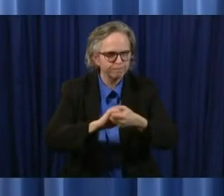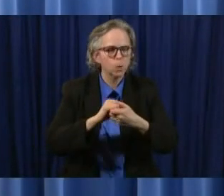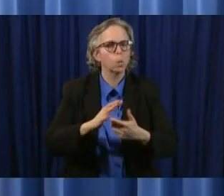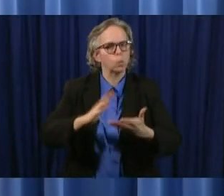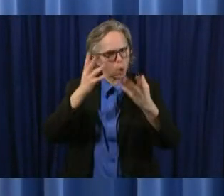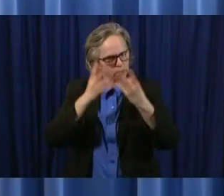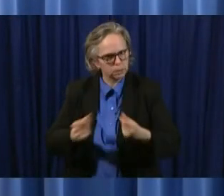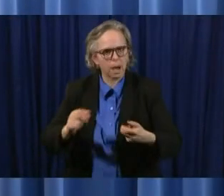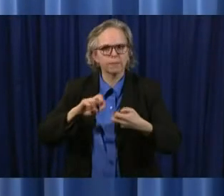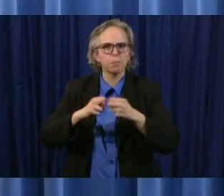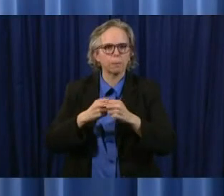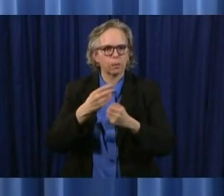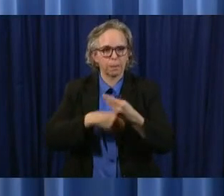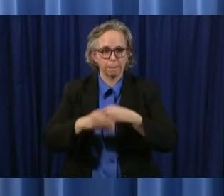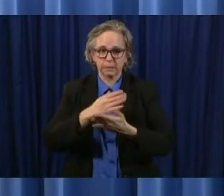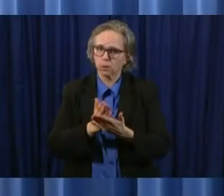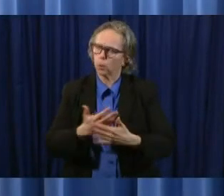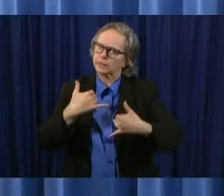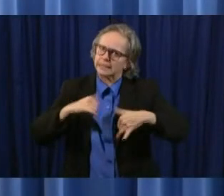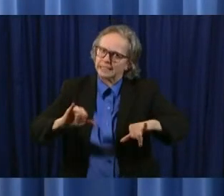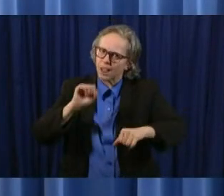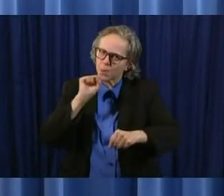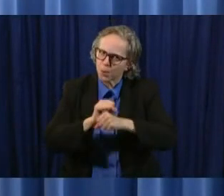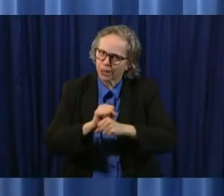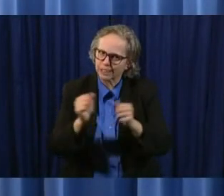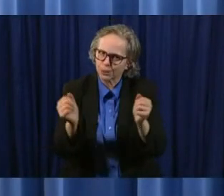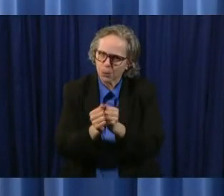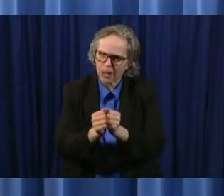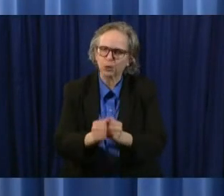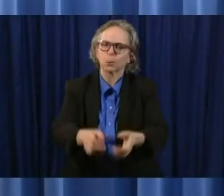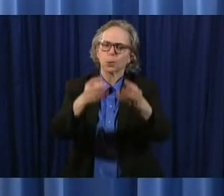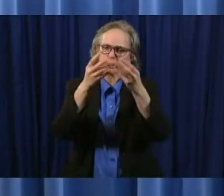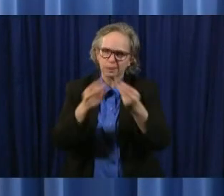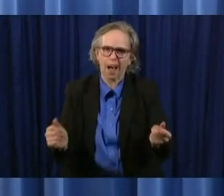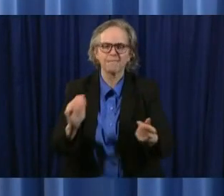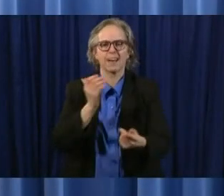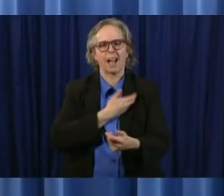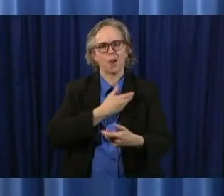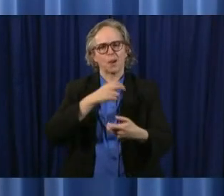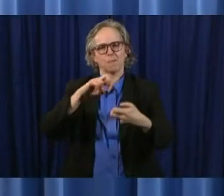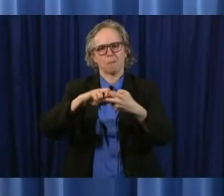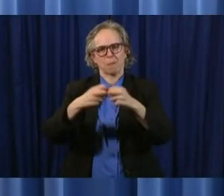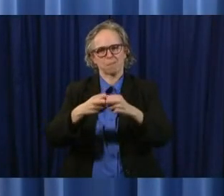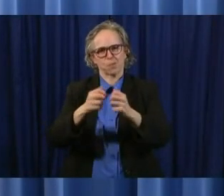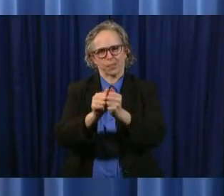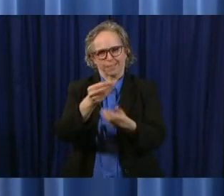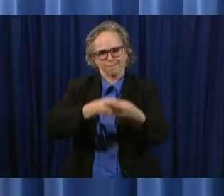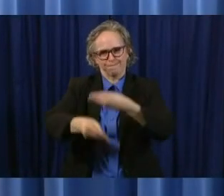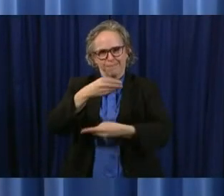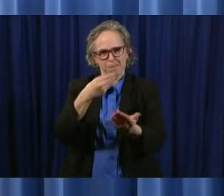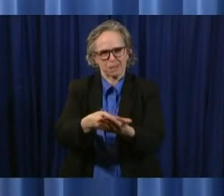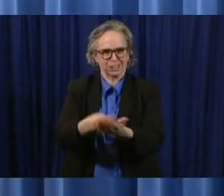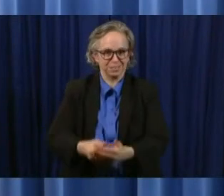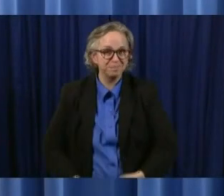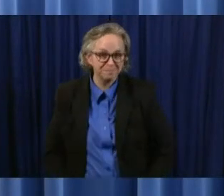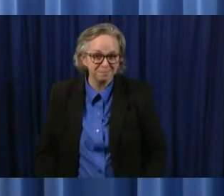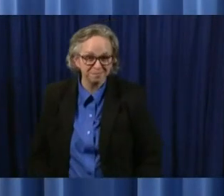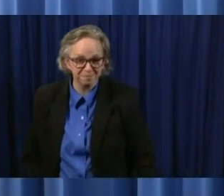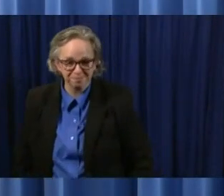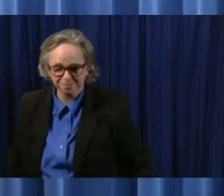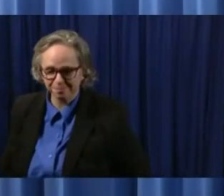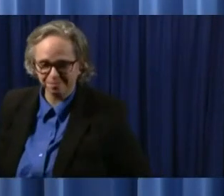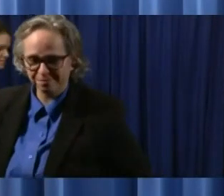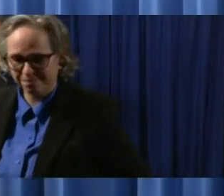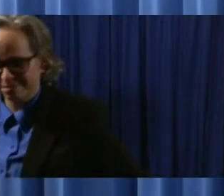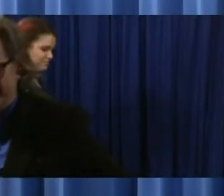continue to work and and solve the problems so hi there